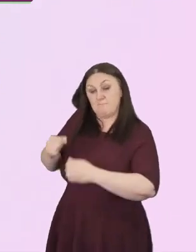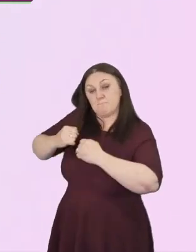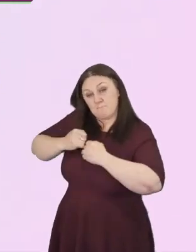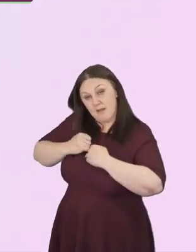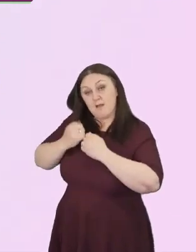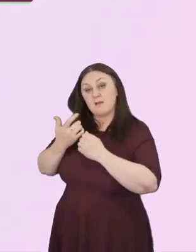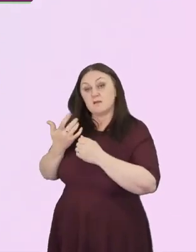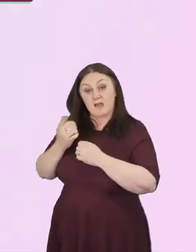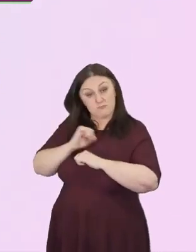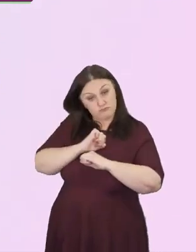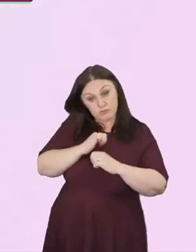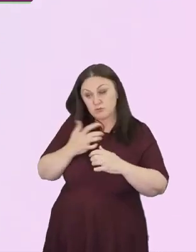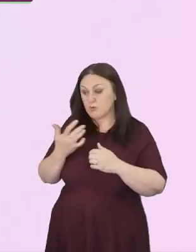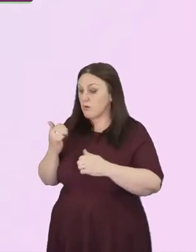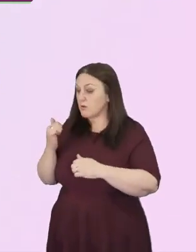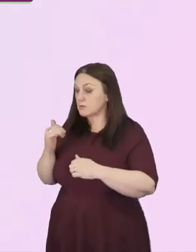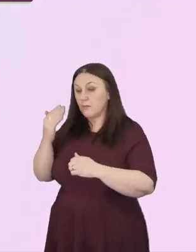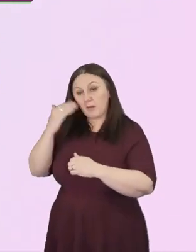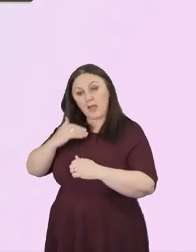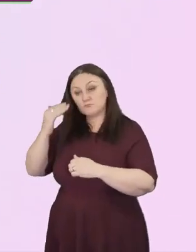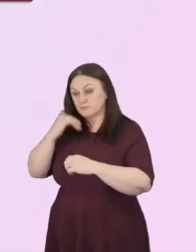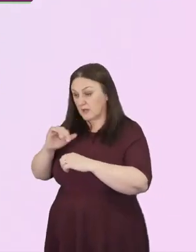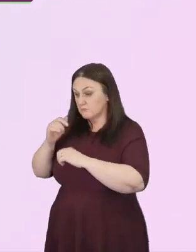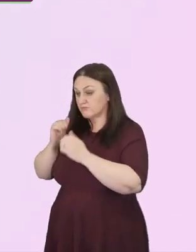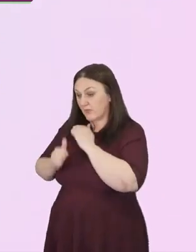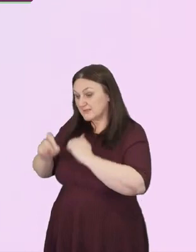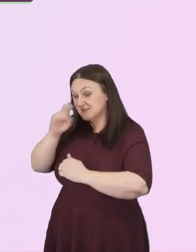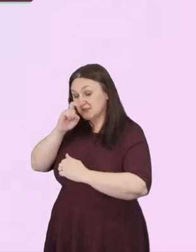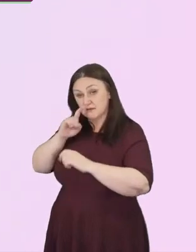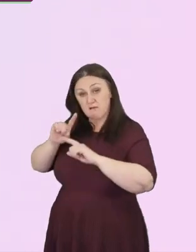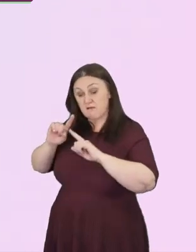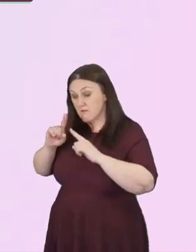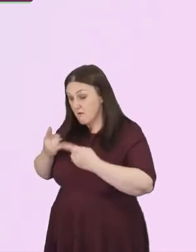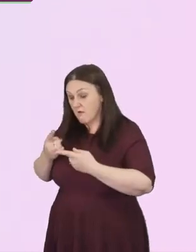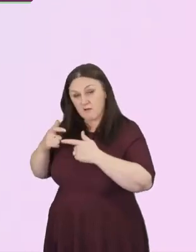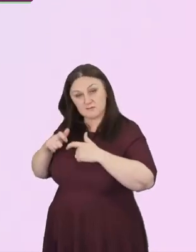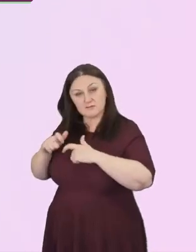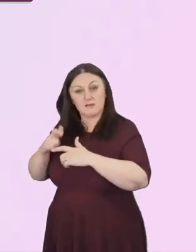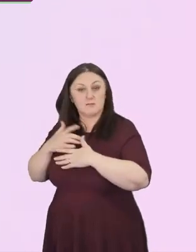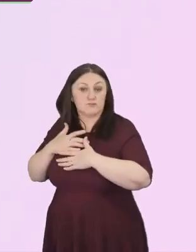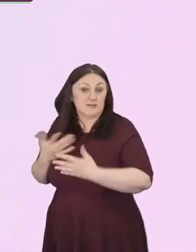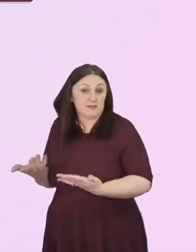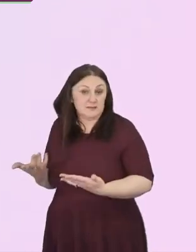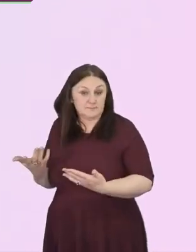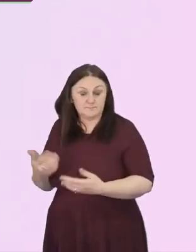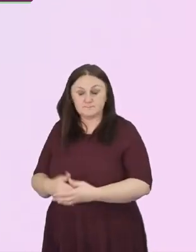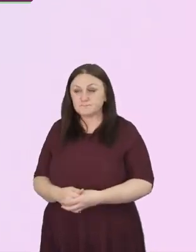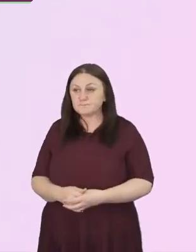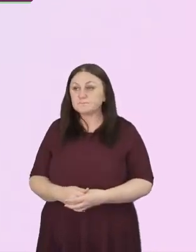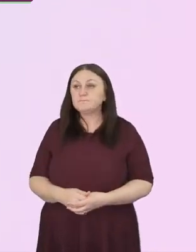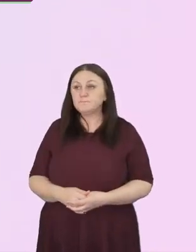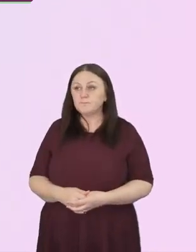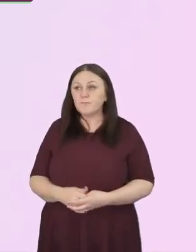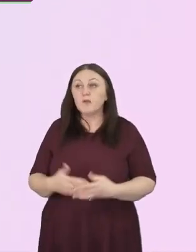These are not things which can be mended without a challenging and costly journey,